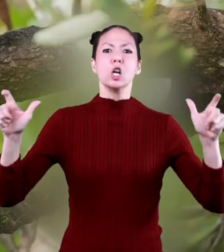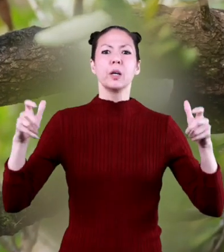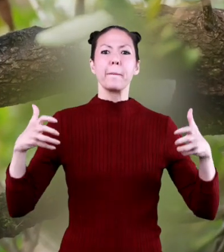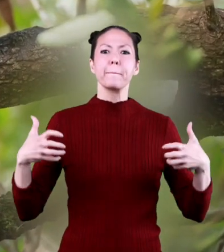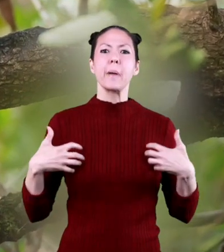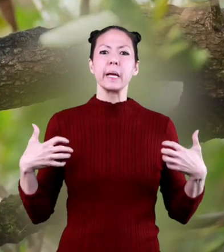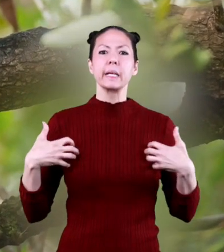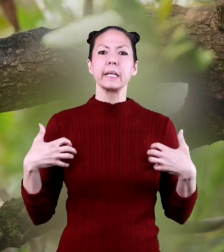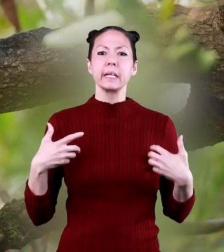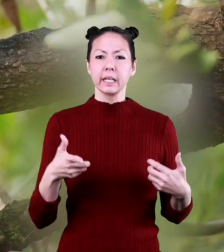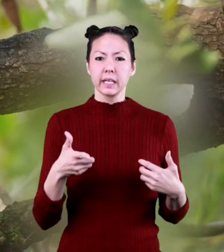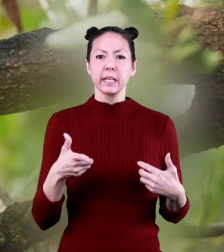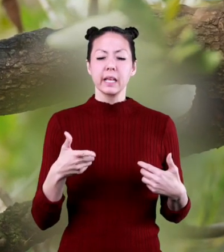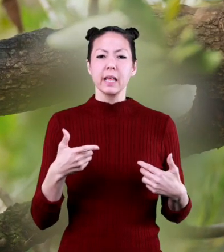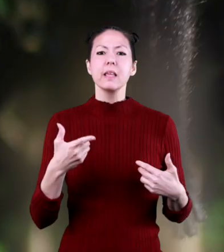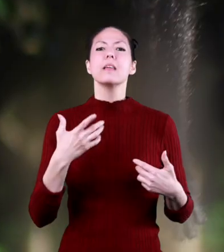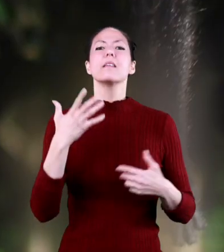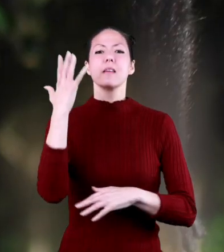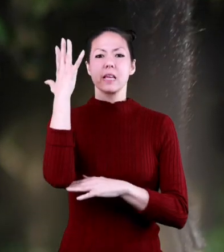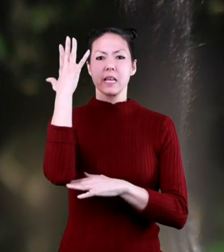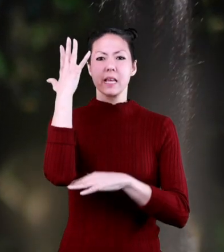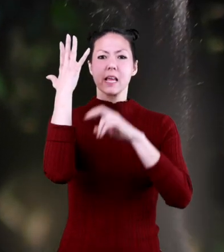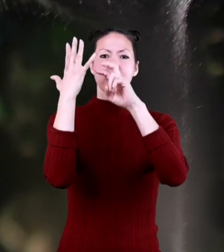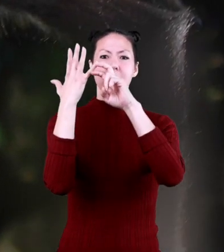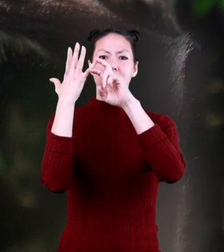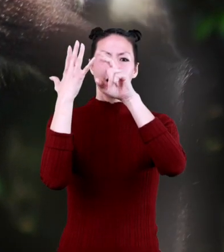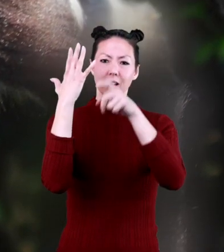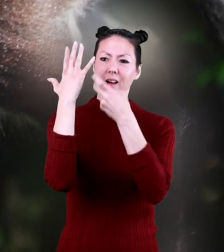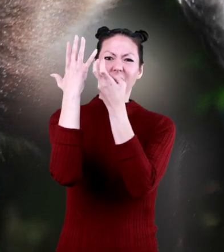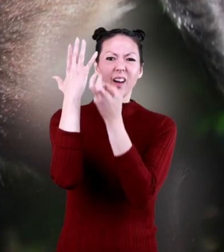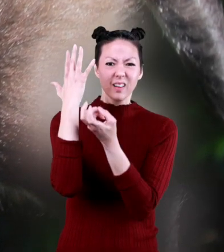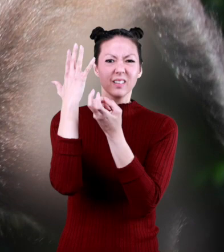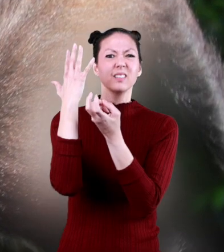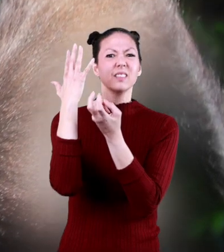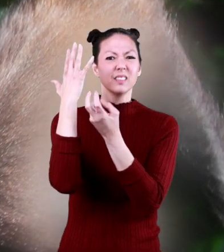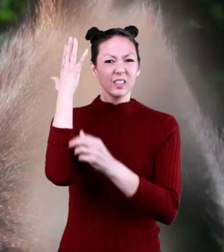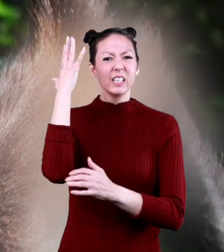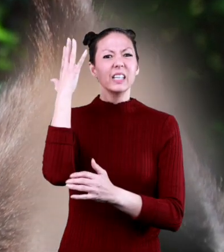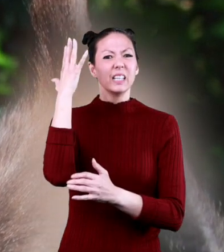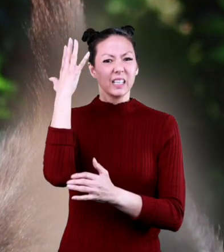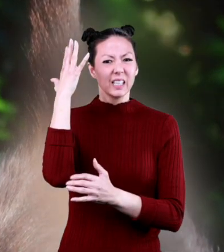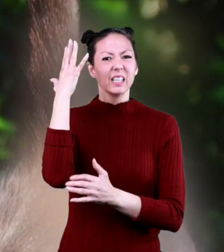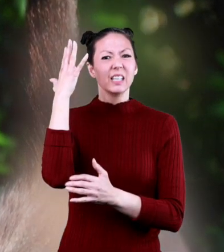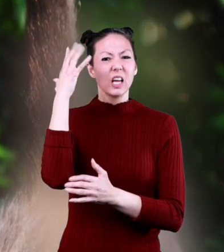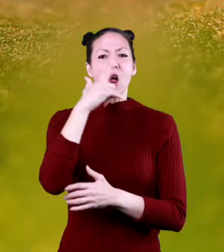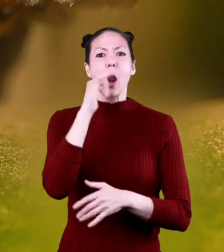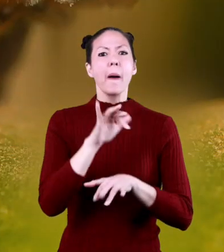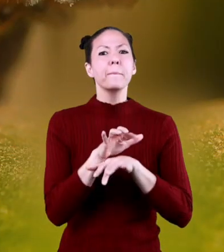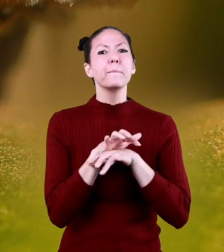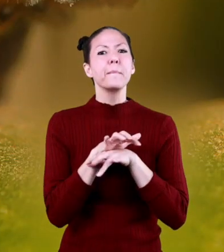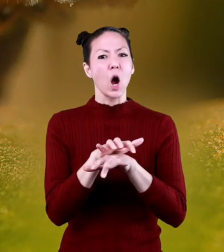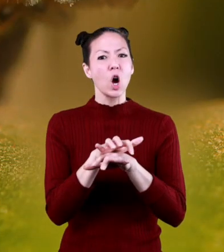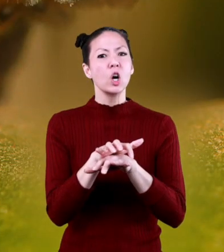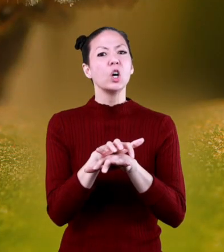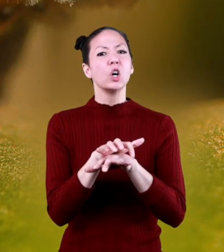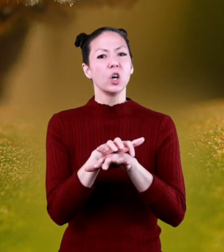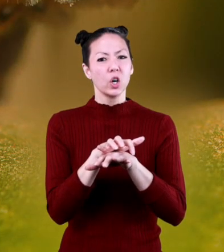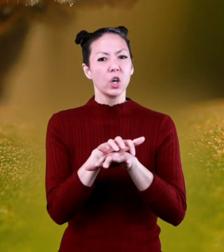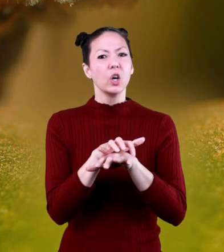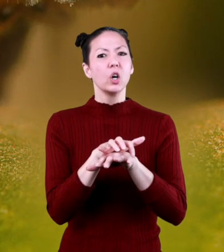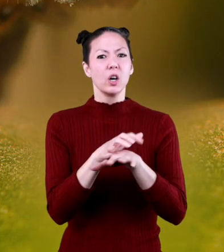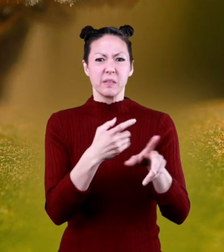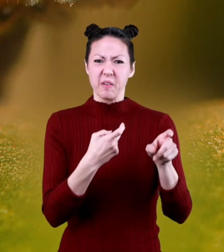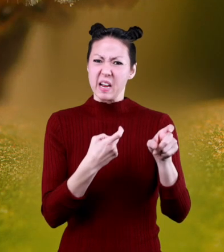are very large monkeys, who like to hang upside down from trees. They look kind of like a